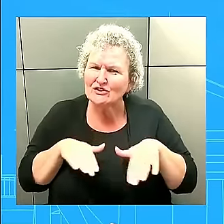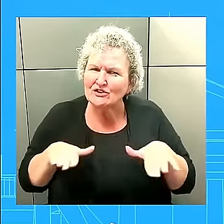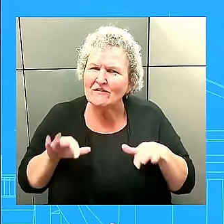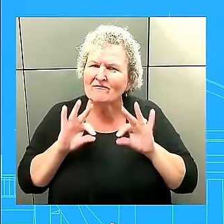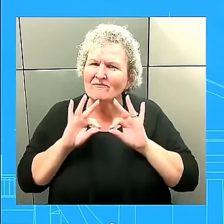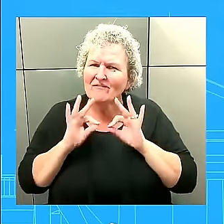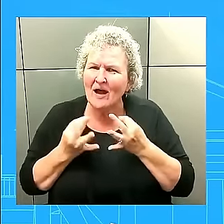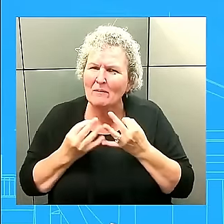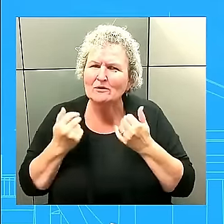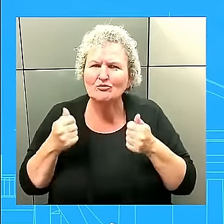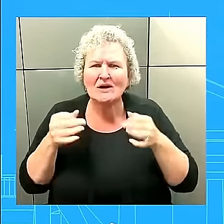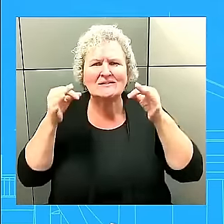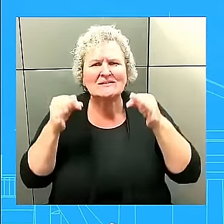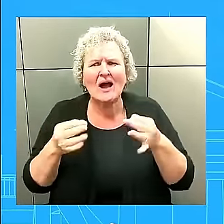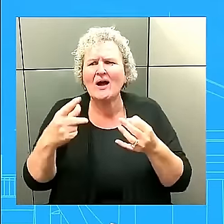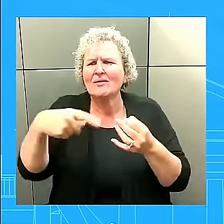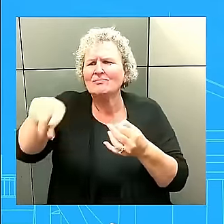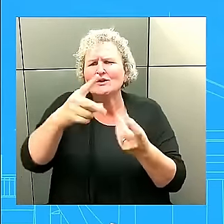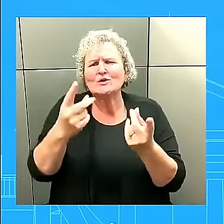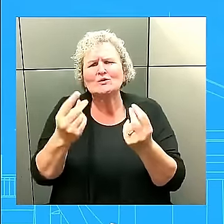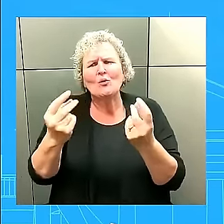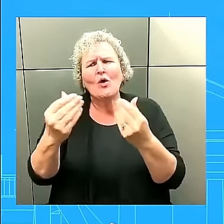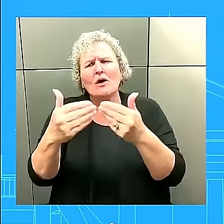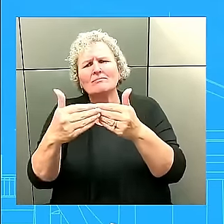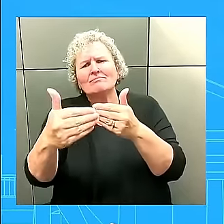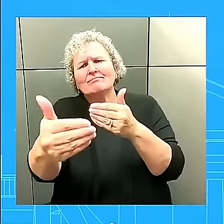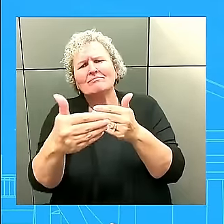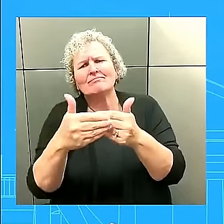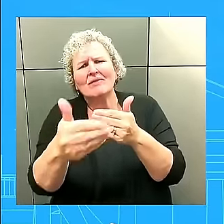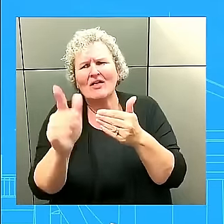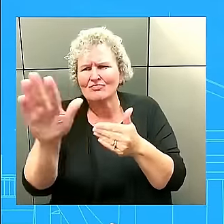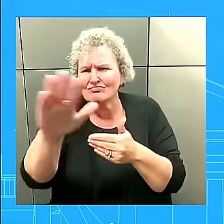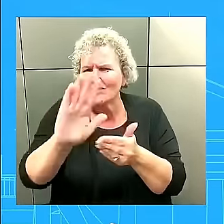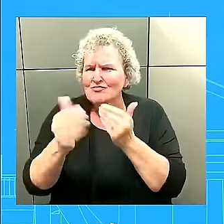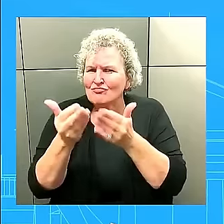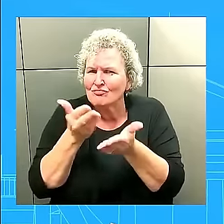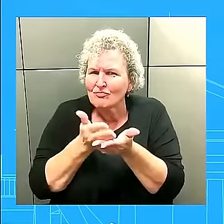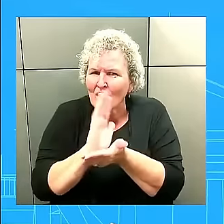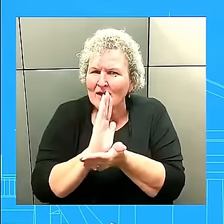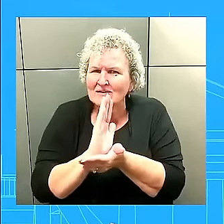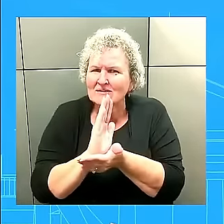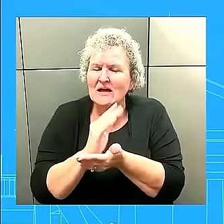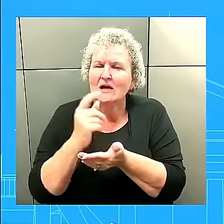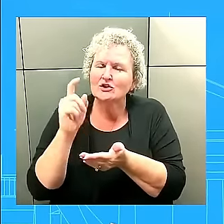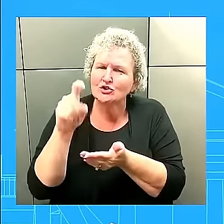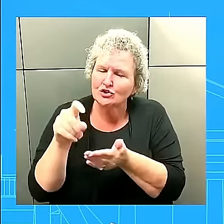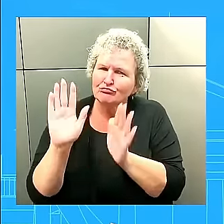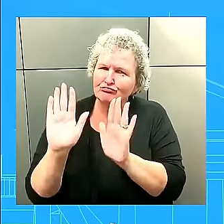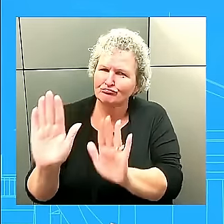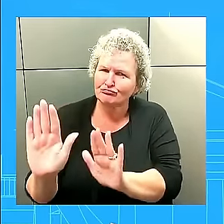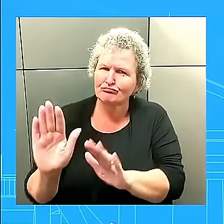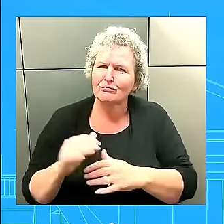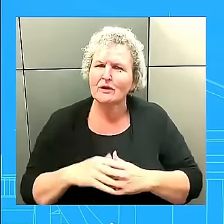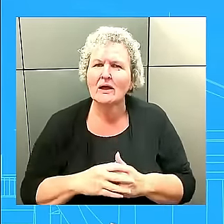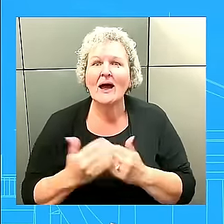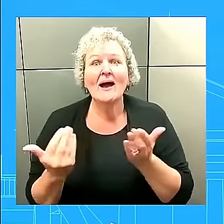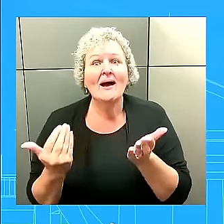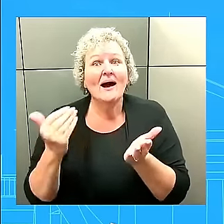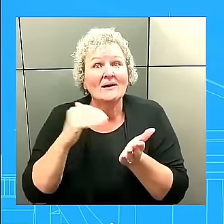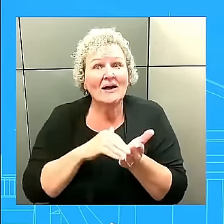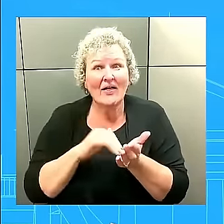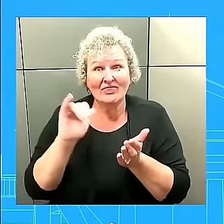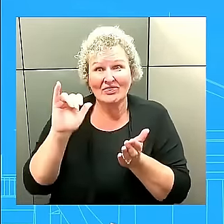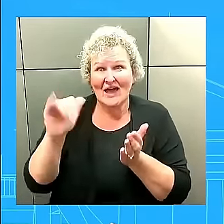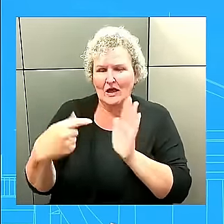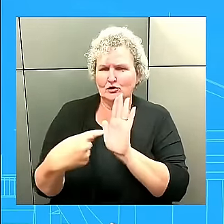they should have that right. Uh, and so, and that freedom. And so again, that action shows you the commitment, um, from the,